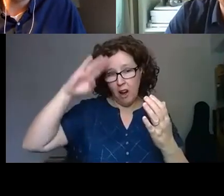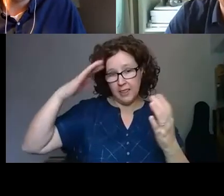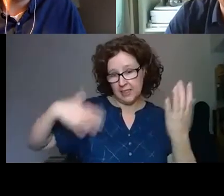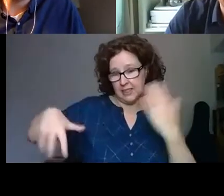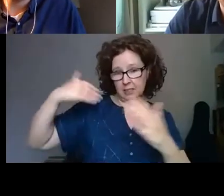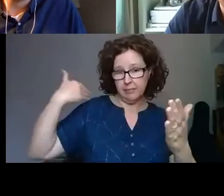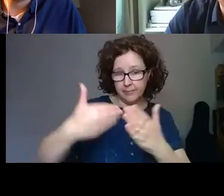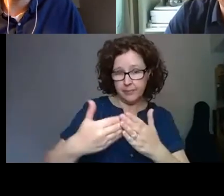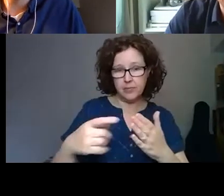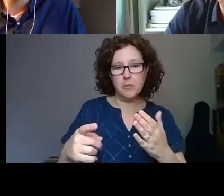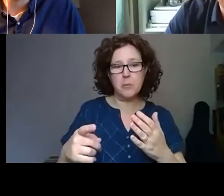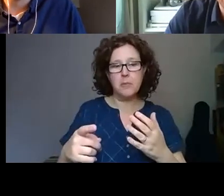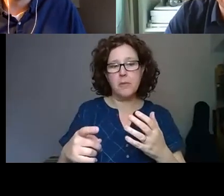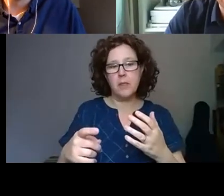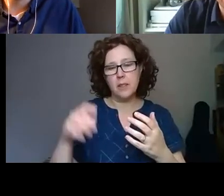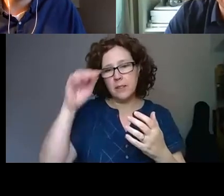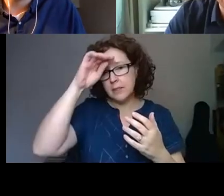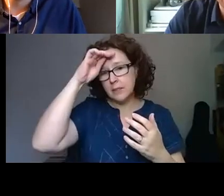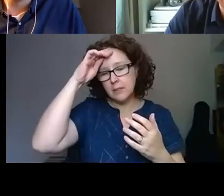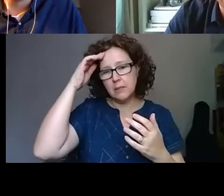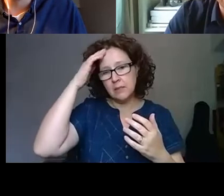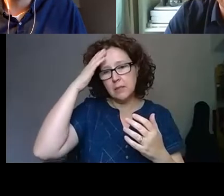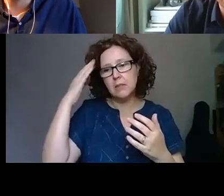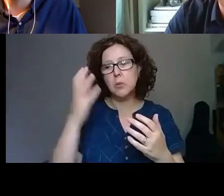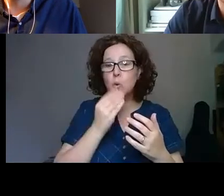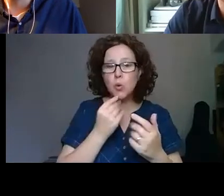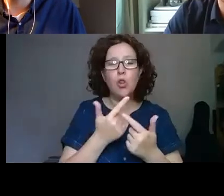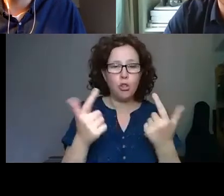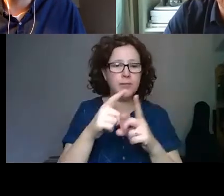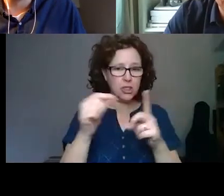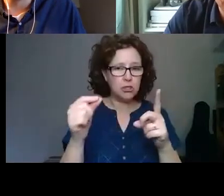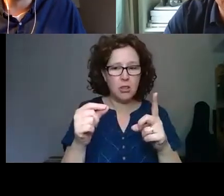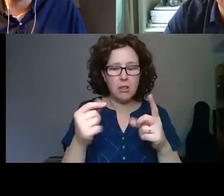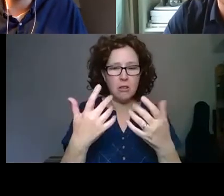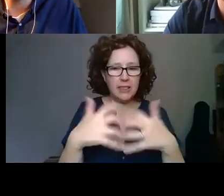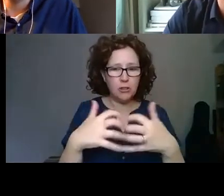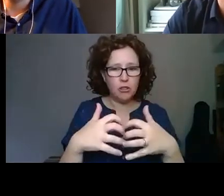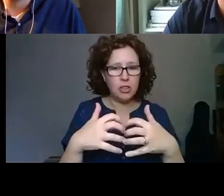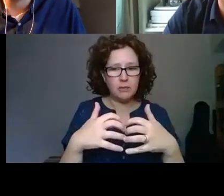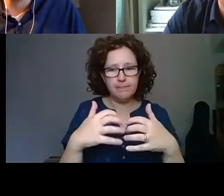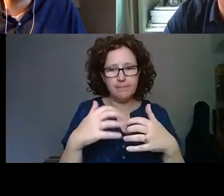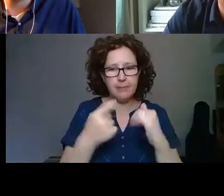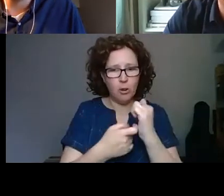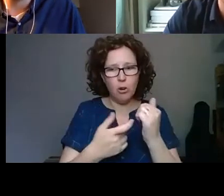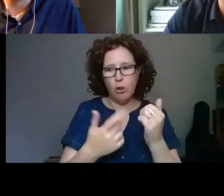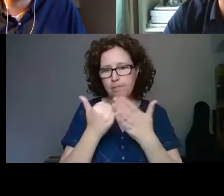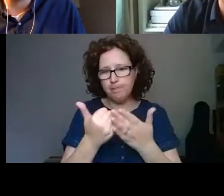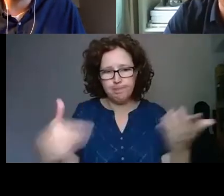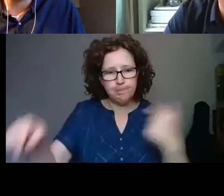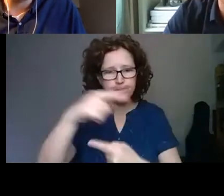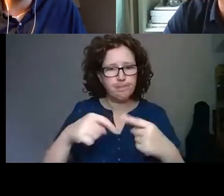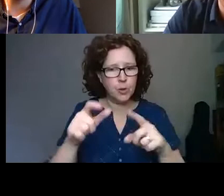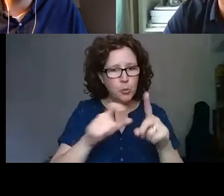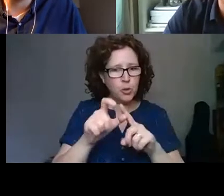we have largely employed digital and digital technologies as a way to do that. So giving people